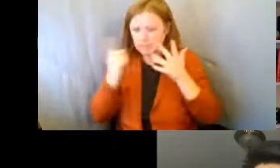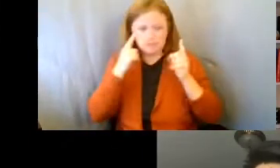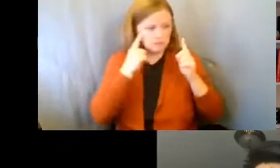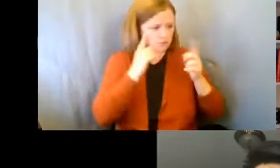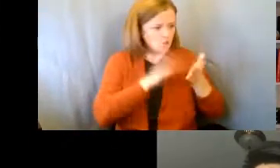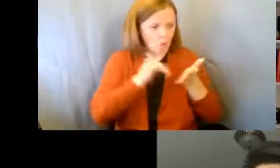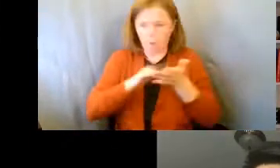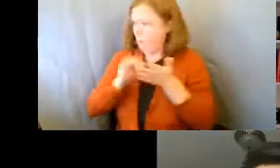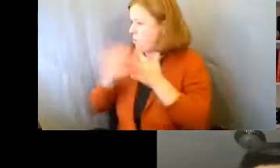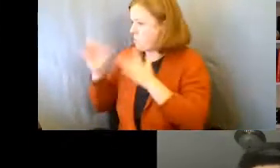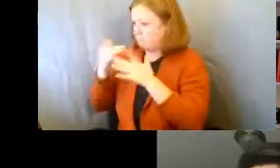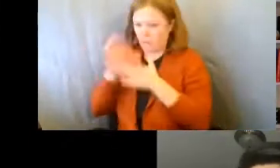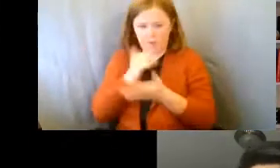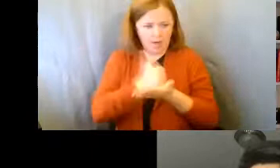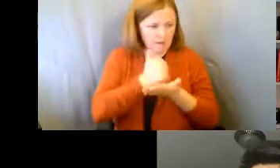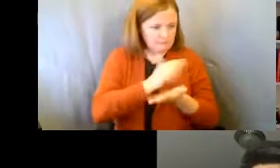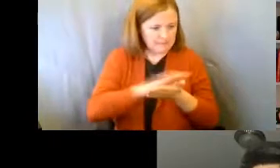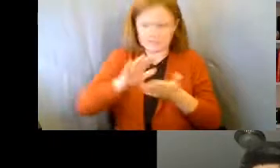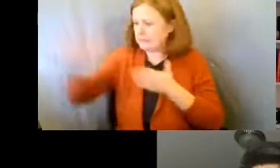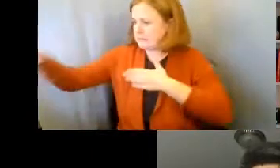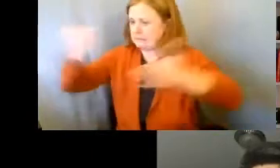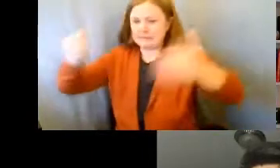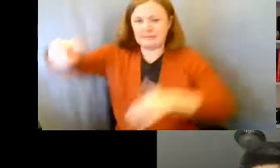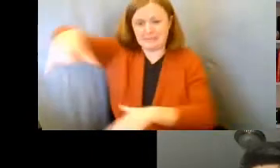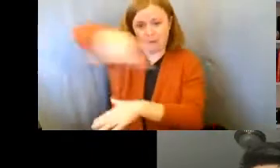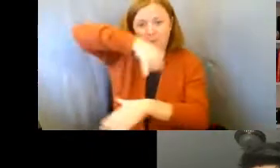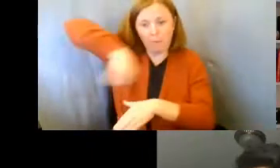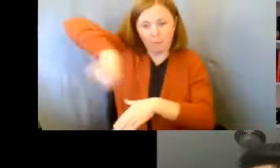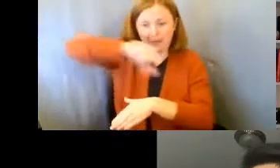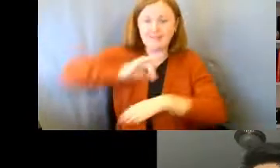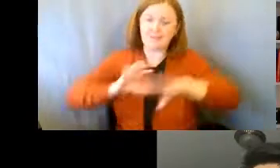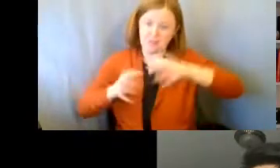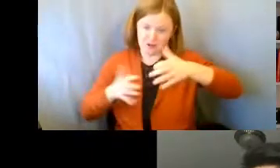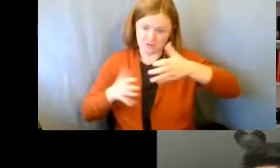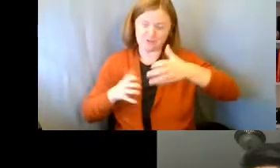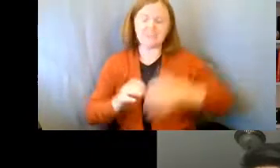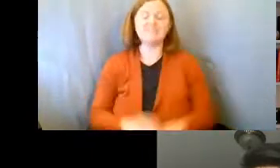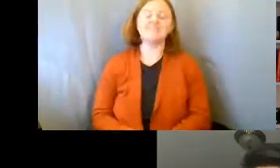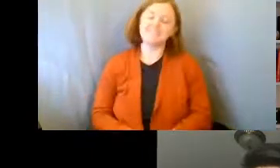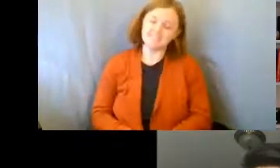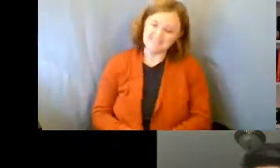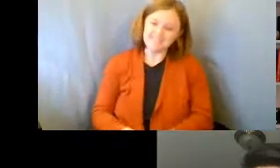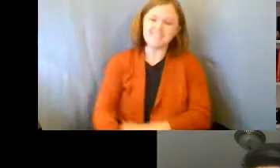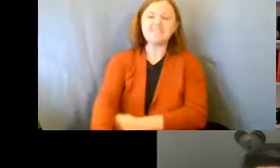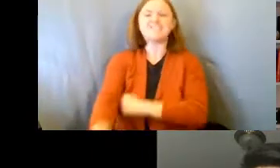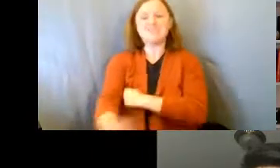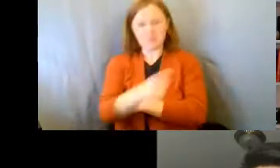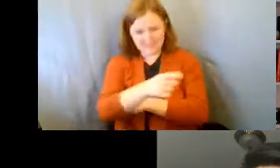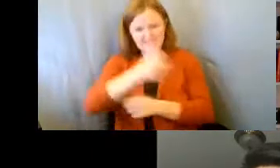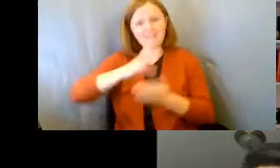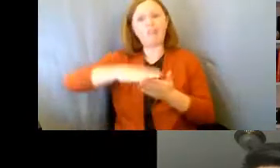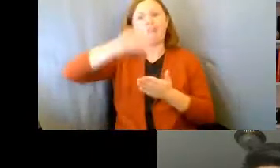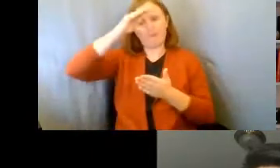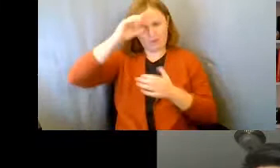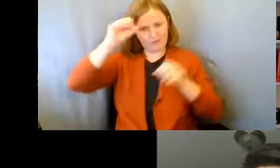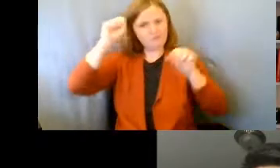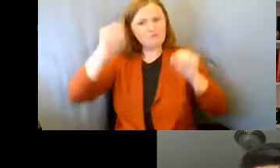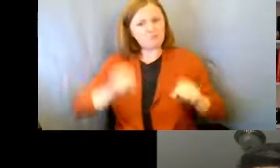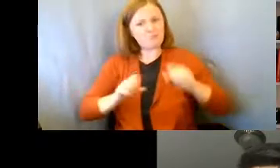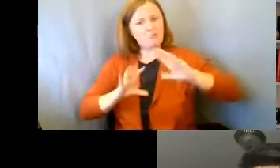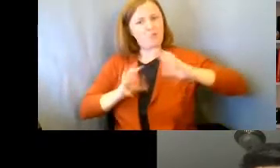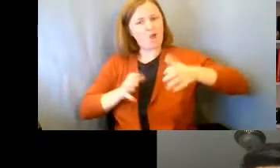thinks is going to help clean his clothes, he's going to pour that in the washing machine. So while he's learned to do his laundry,